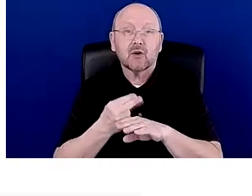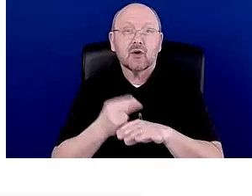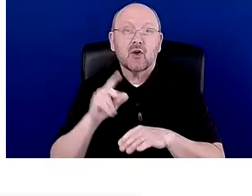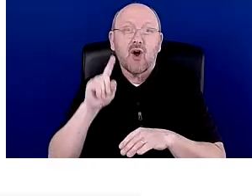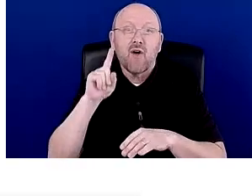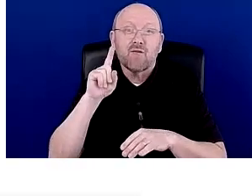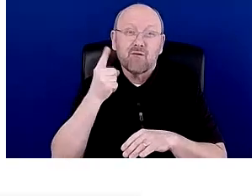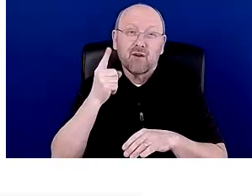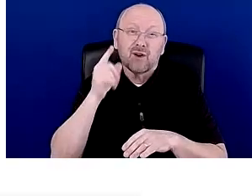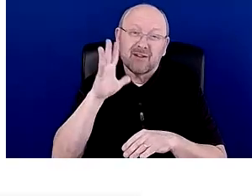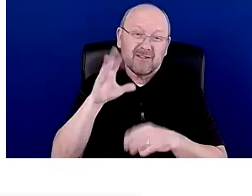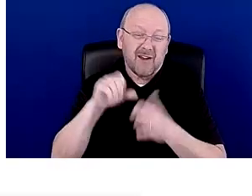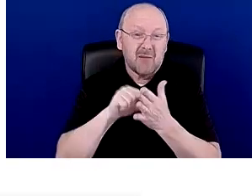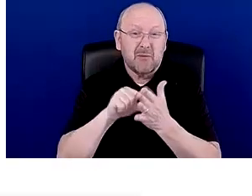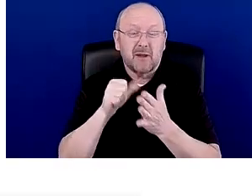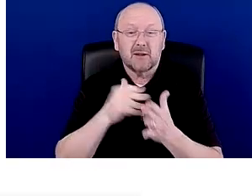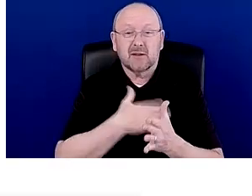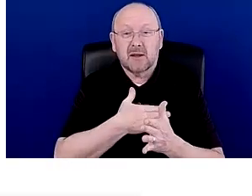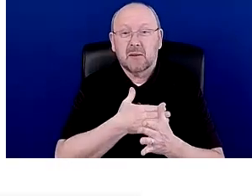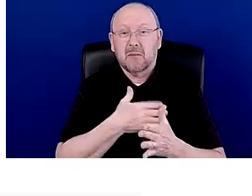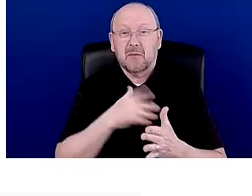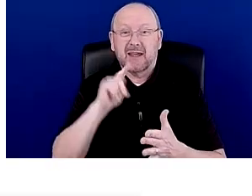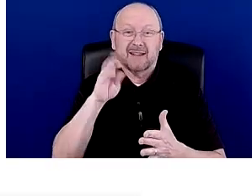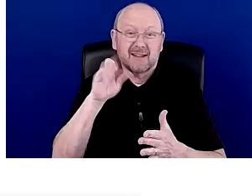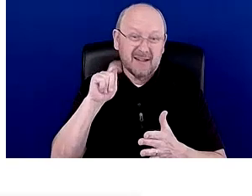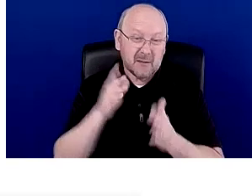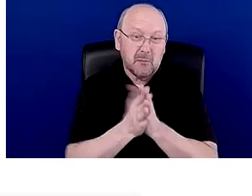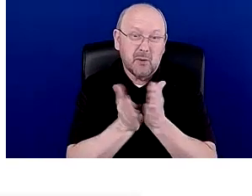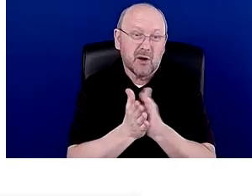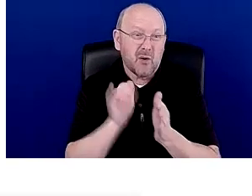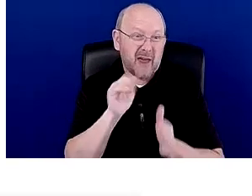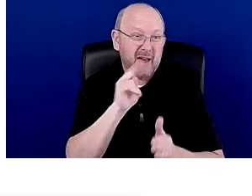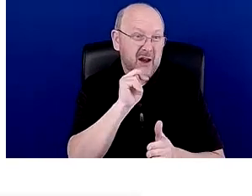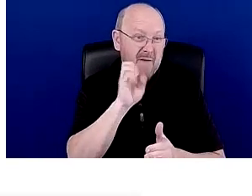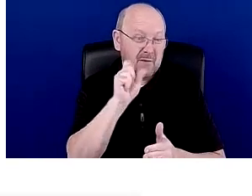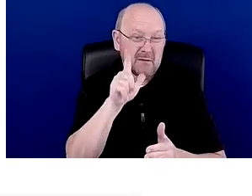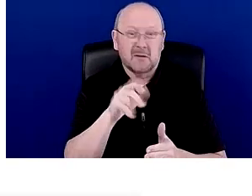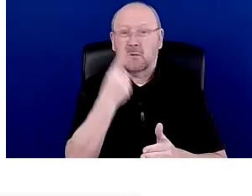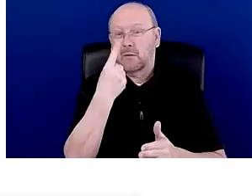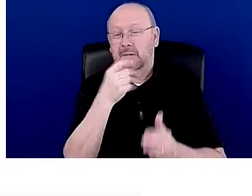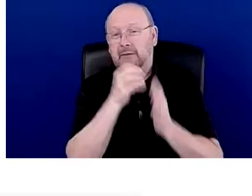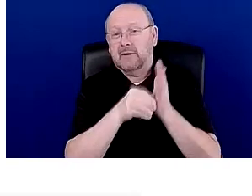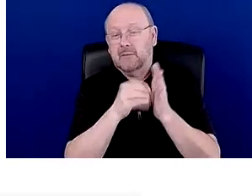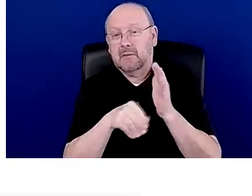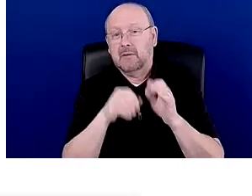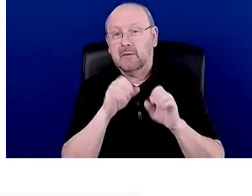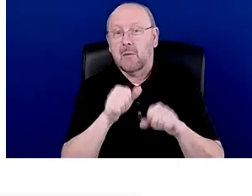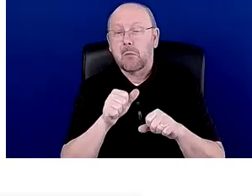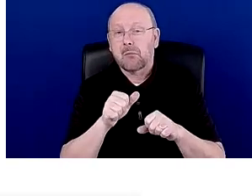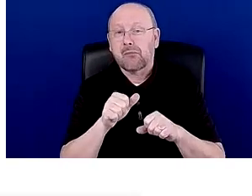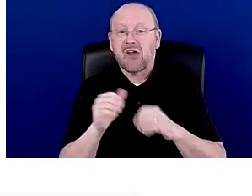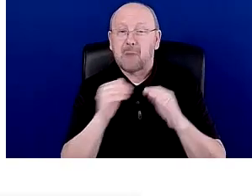pages of my textbook or this, this novel. I can use one chapter of this novel and it's considered fair use.